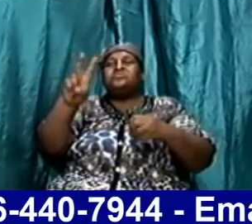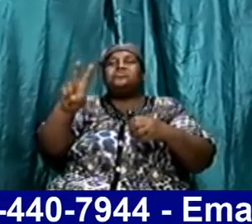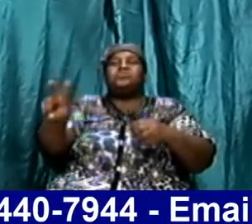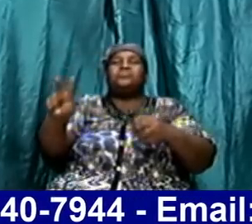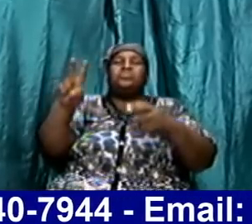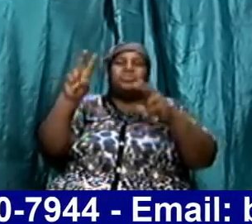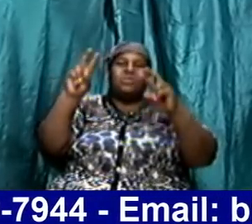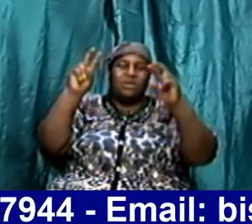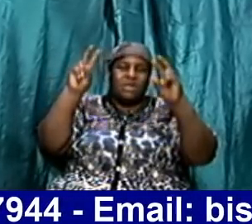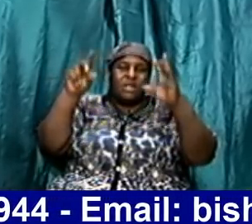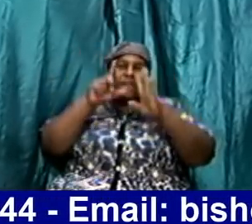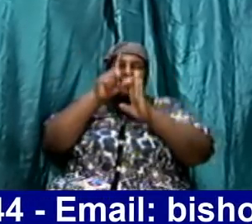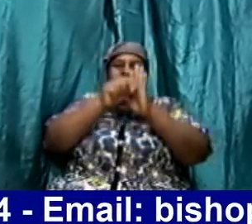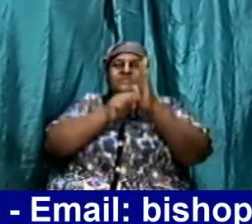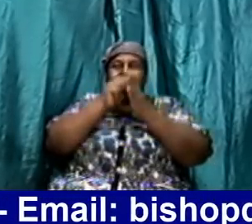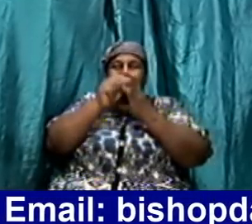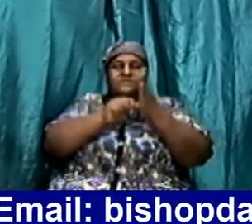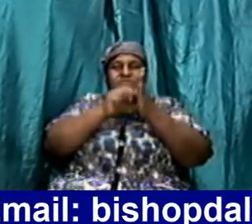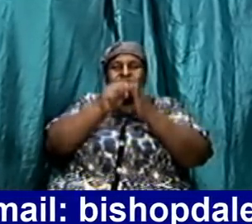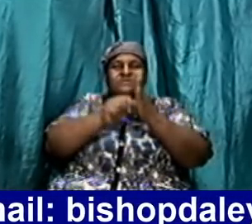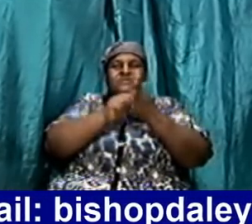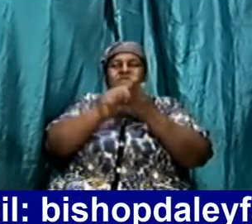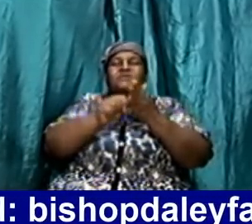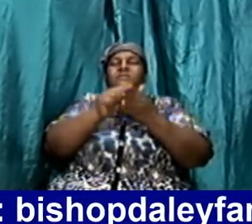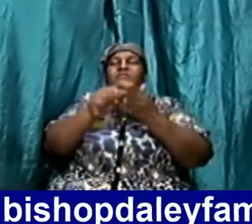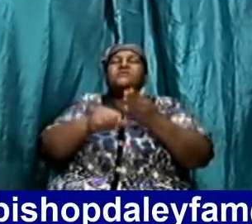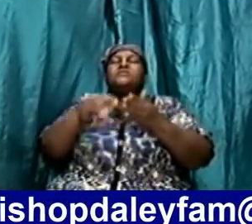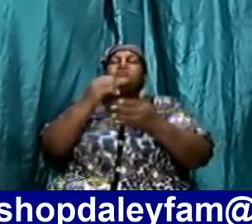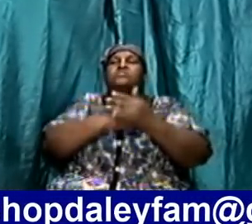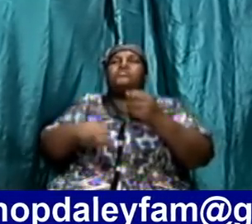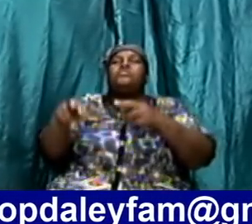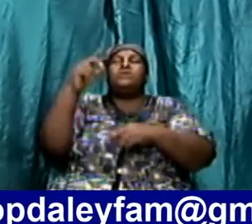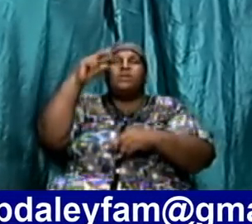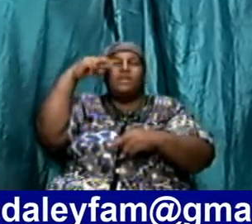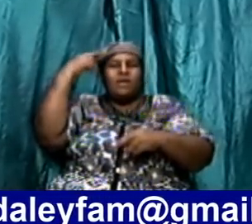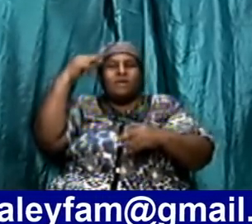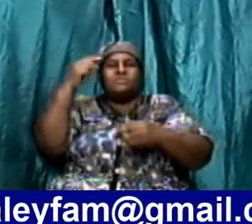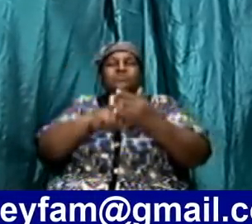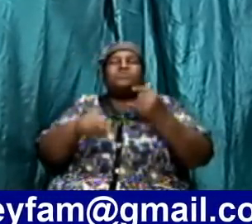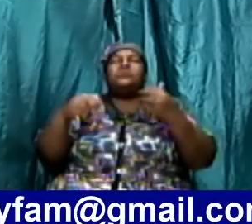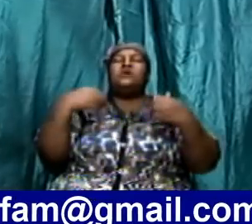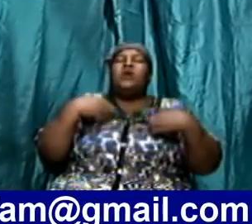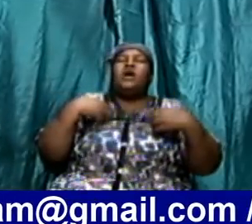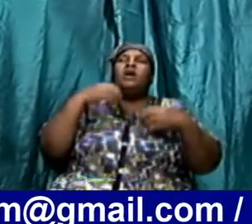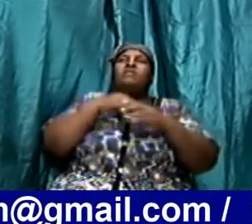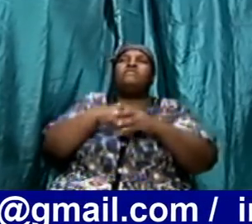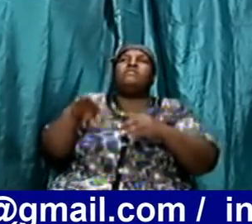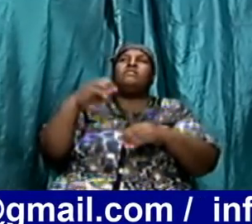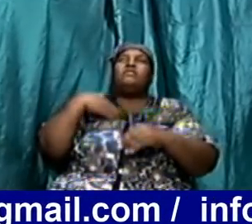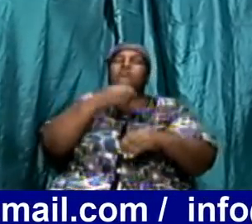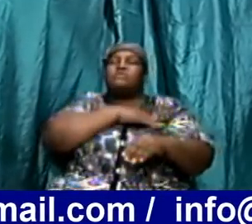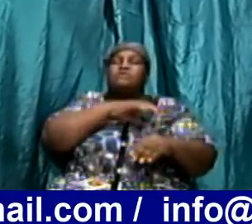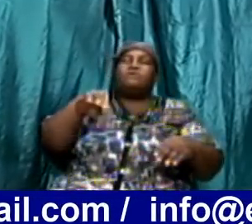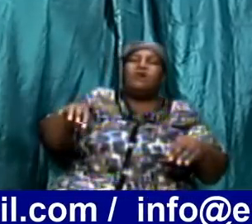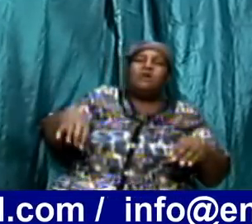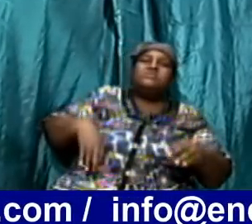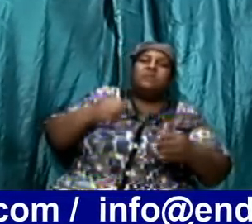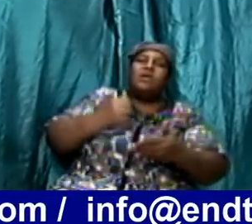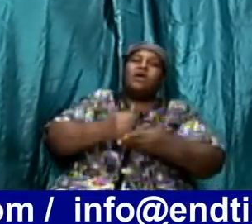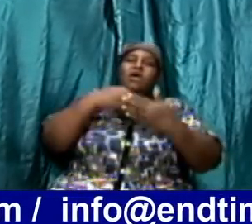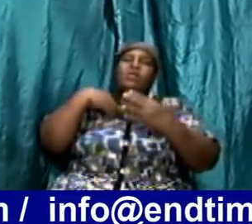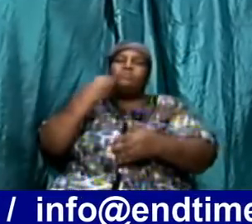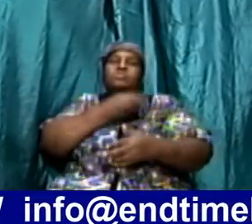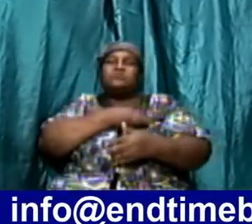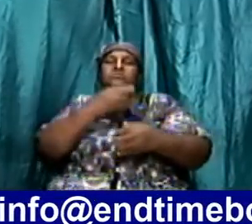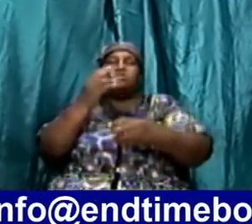established a covenant that somebody realize that what we have in Christ is far superior help us Lord Jesus to